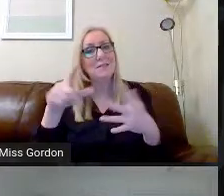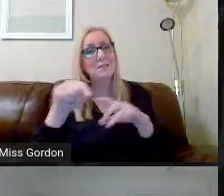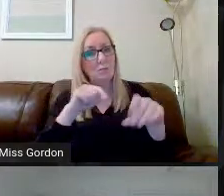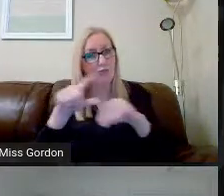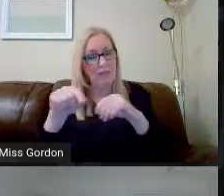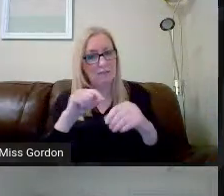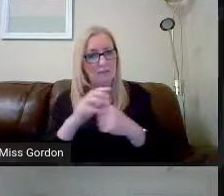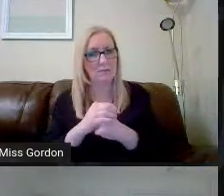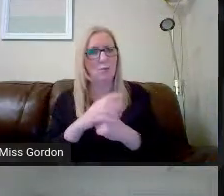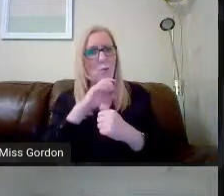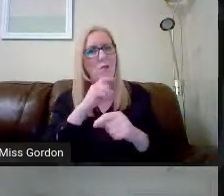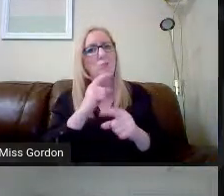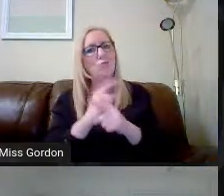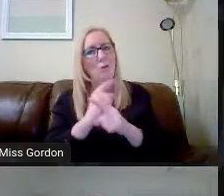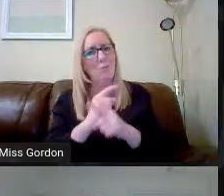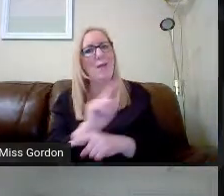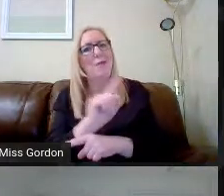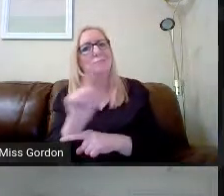that shortly.